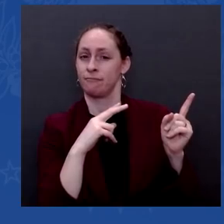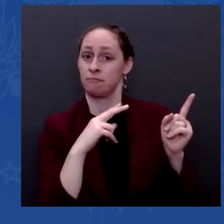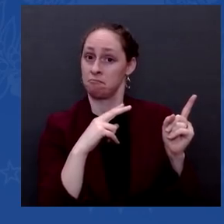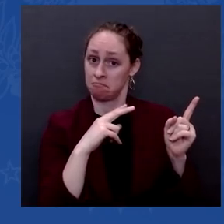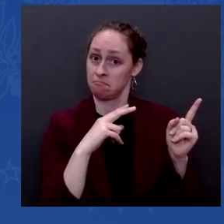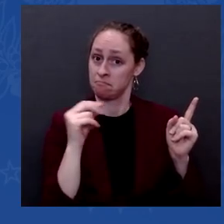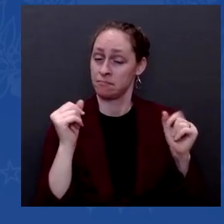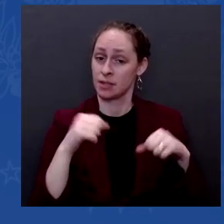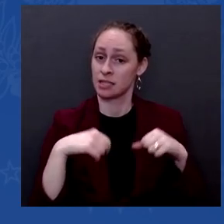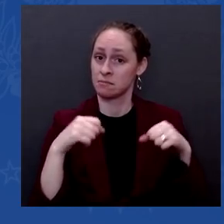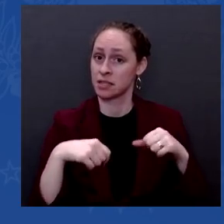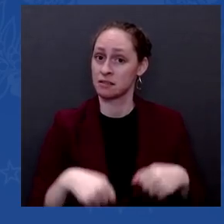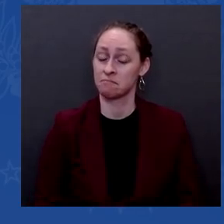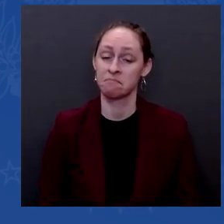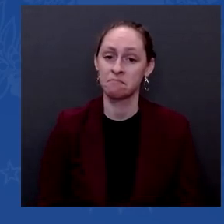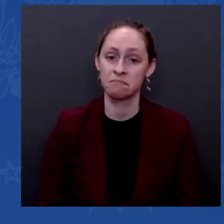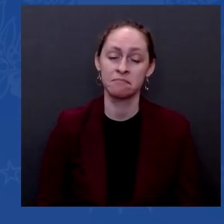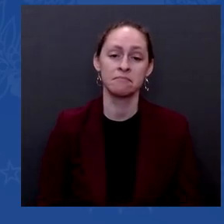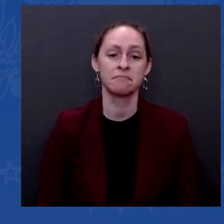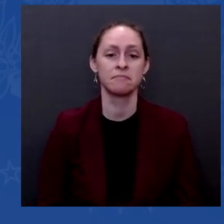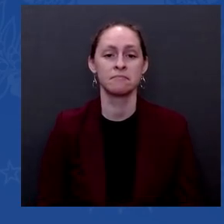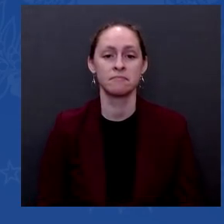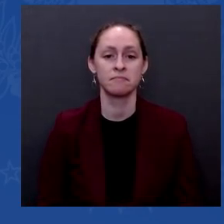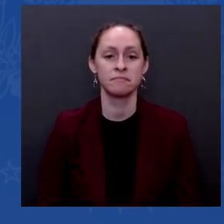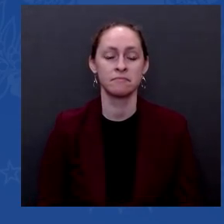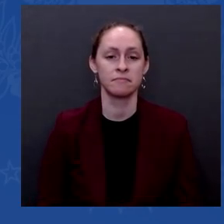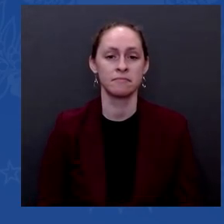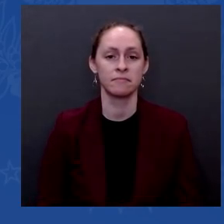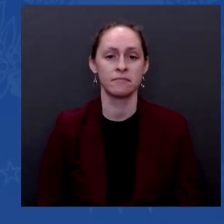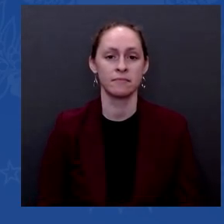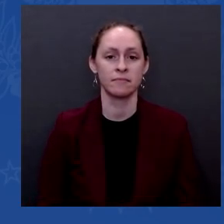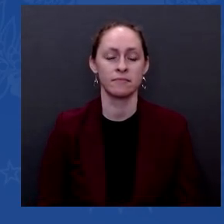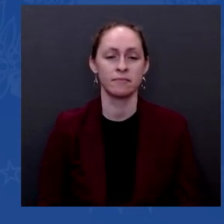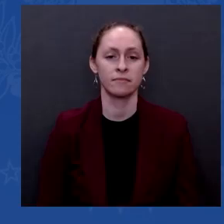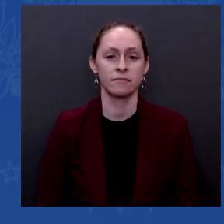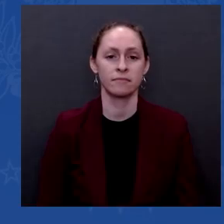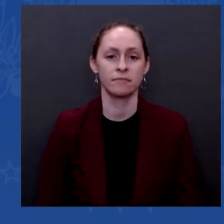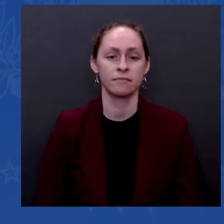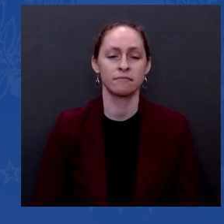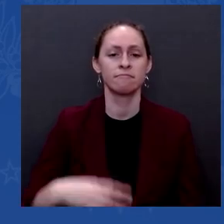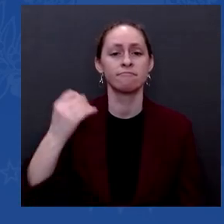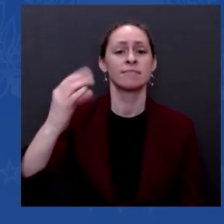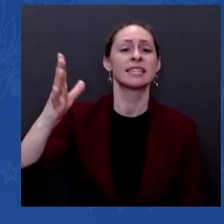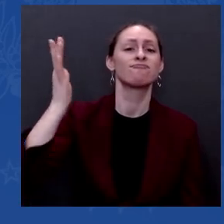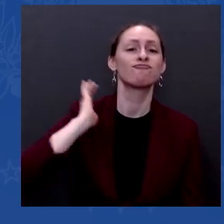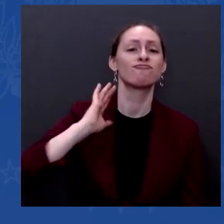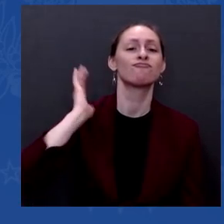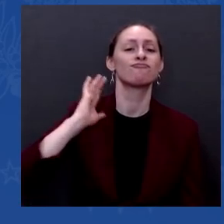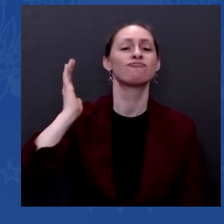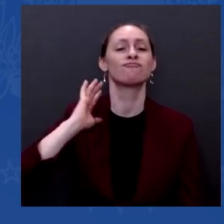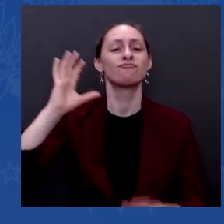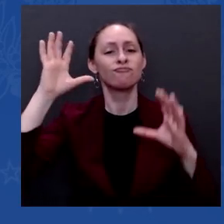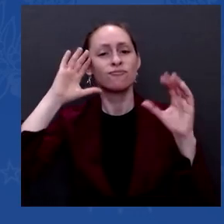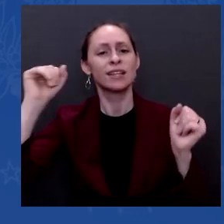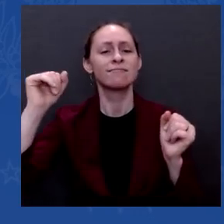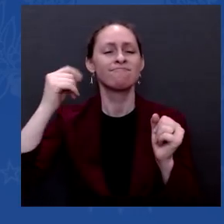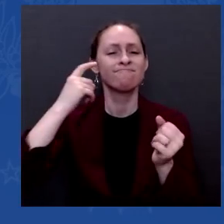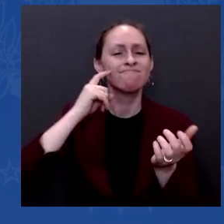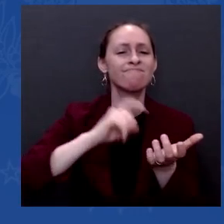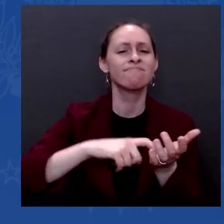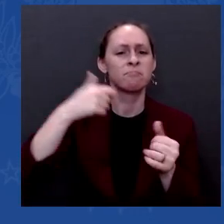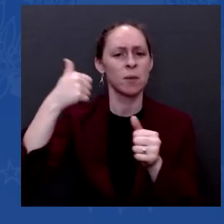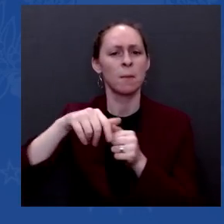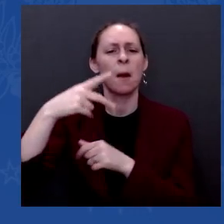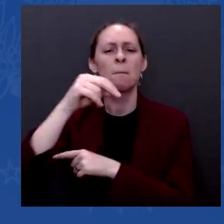polling numbers that are 44 percent favorable. So it's this idea that — but you all — not you all, but